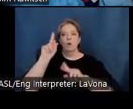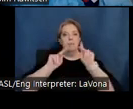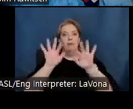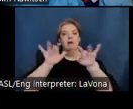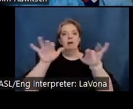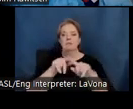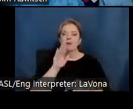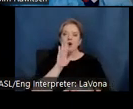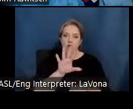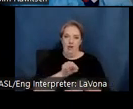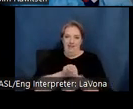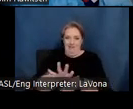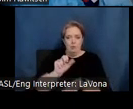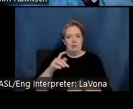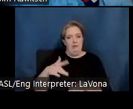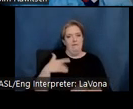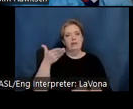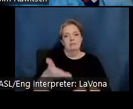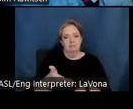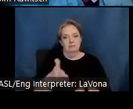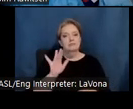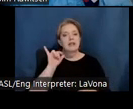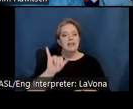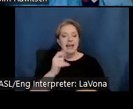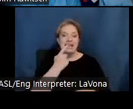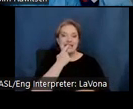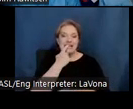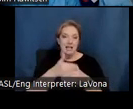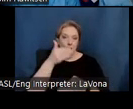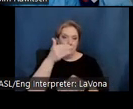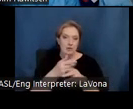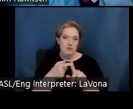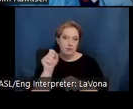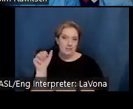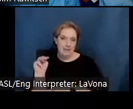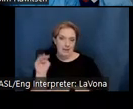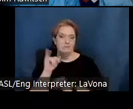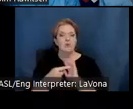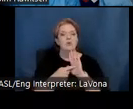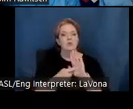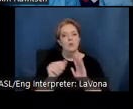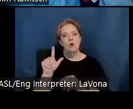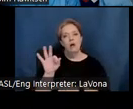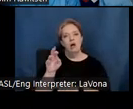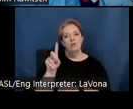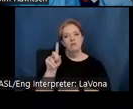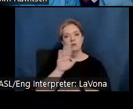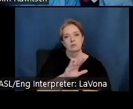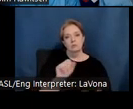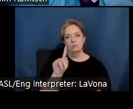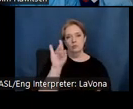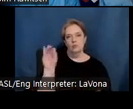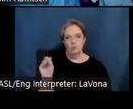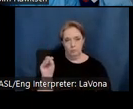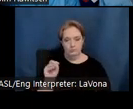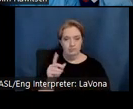This stained glass window, made by Sam, marks the entrance to Alfreda's studio. For years,